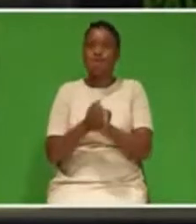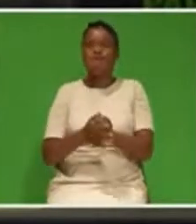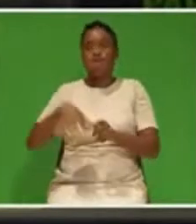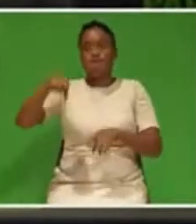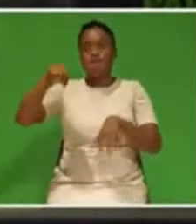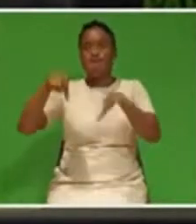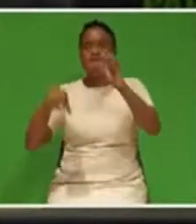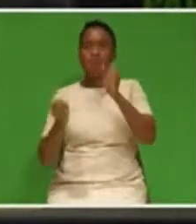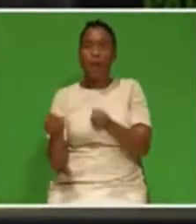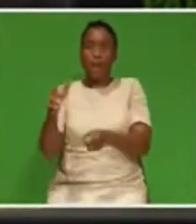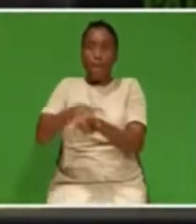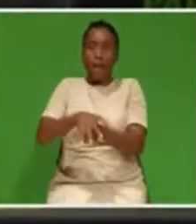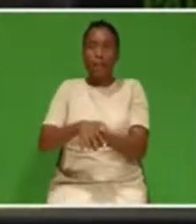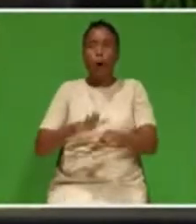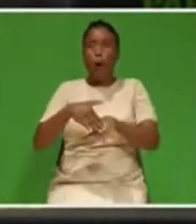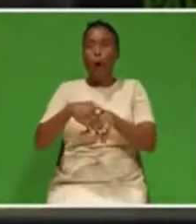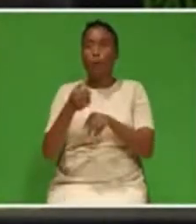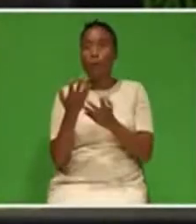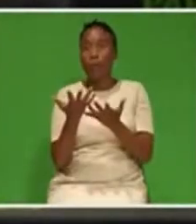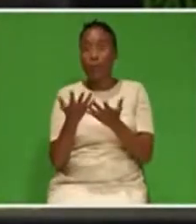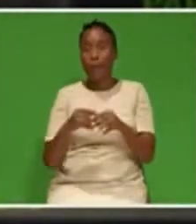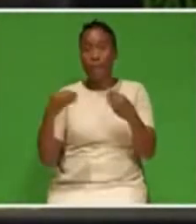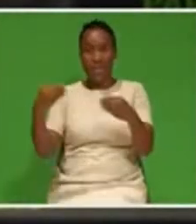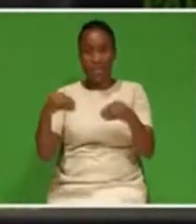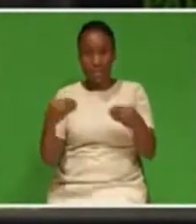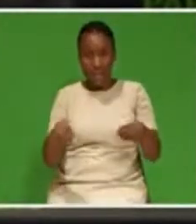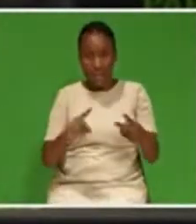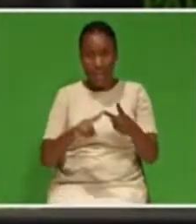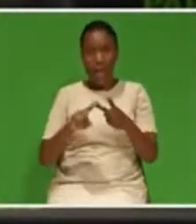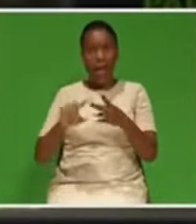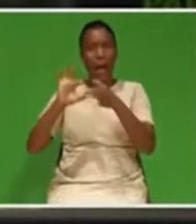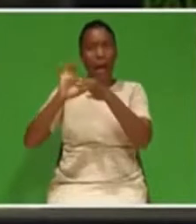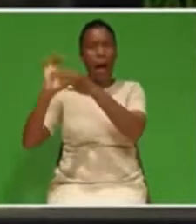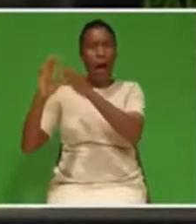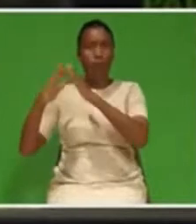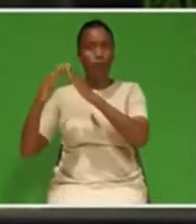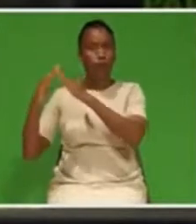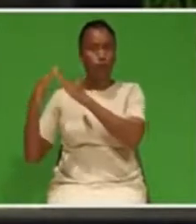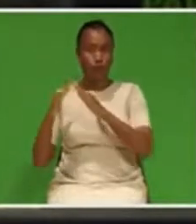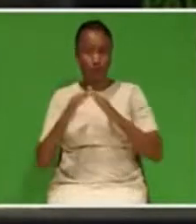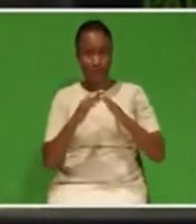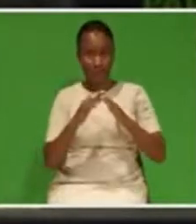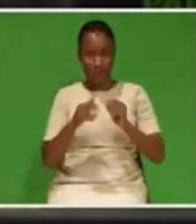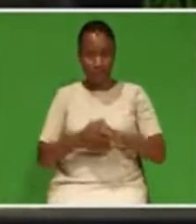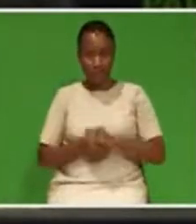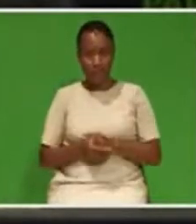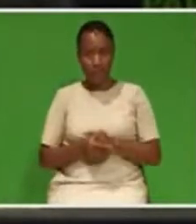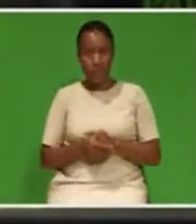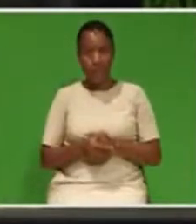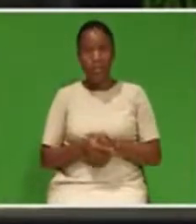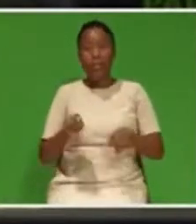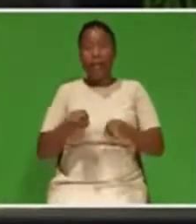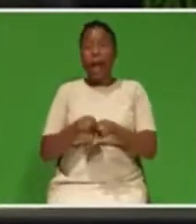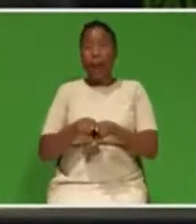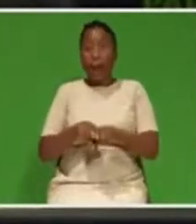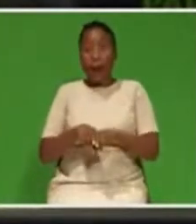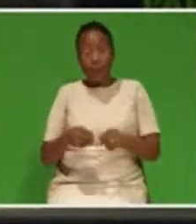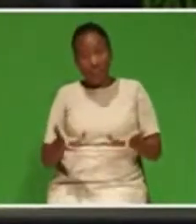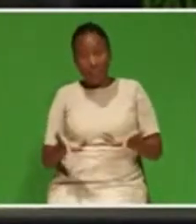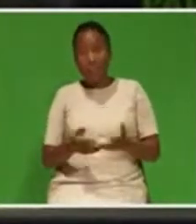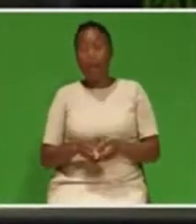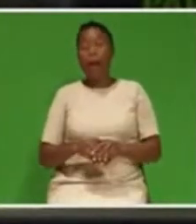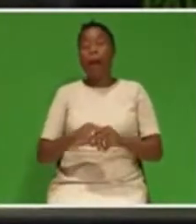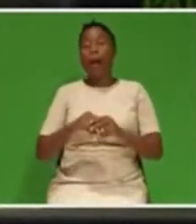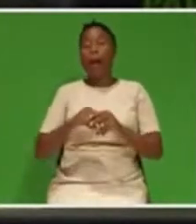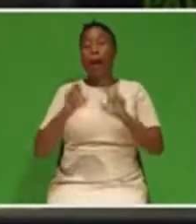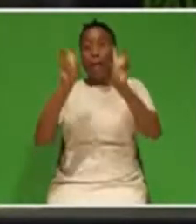and on households. As we build an electricity system that